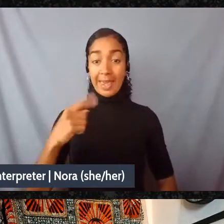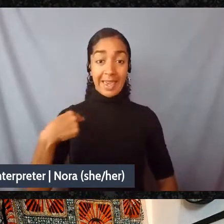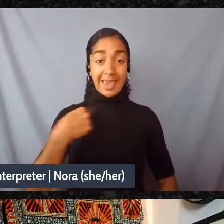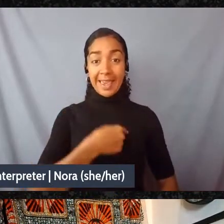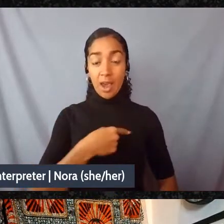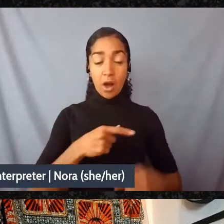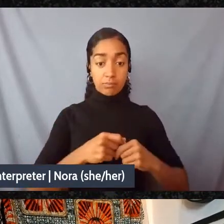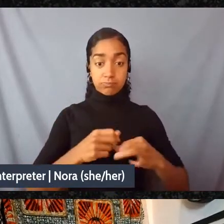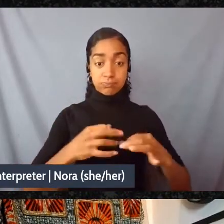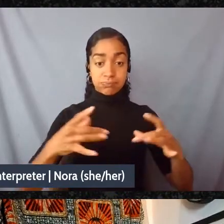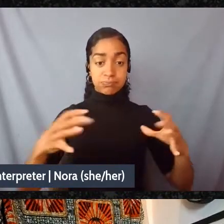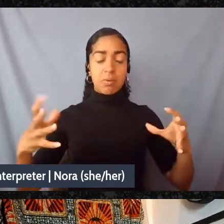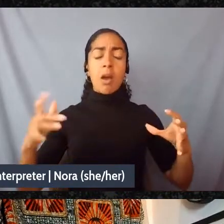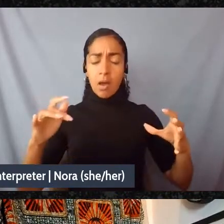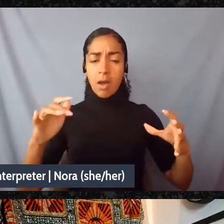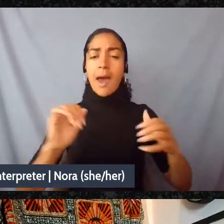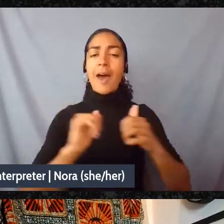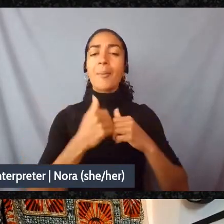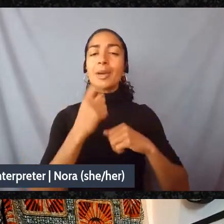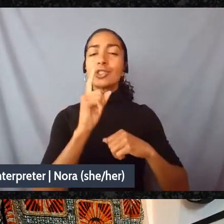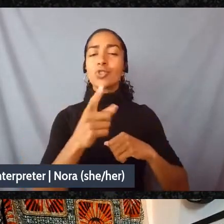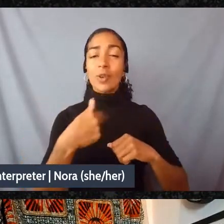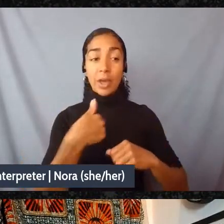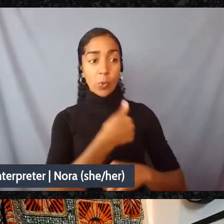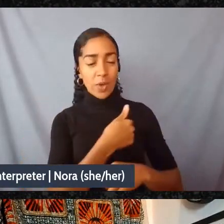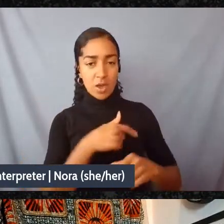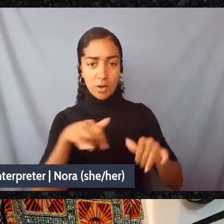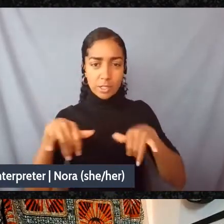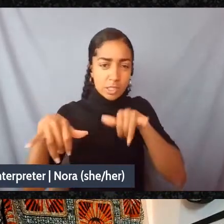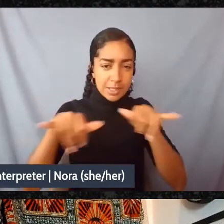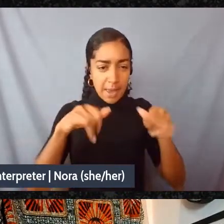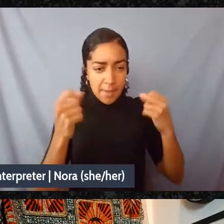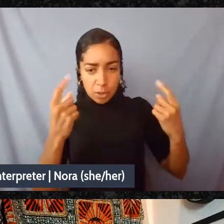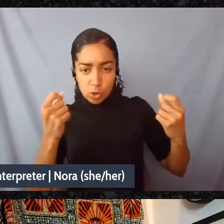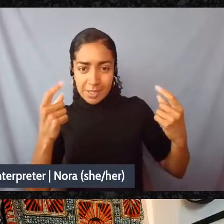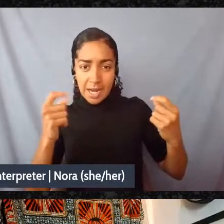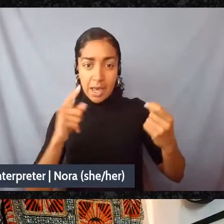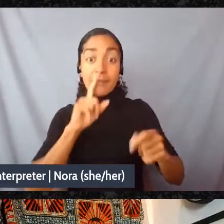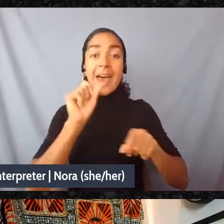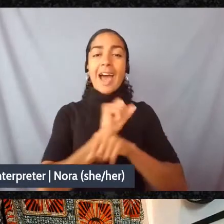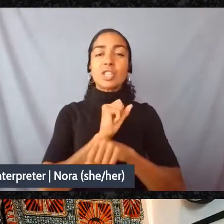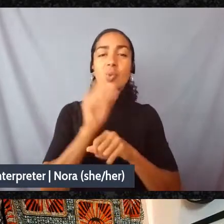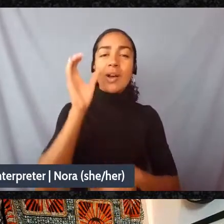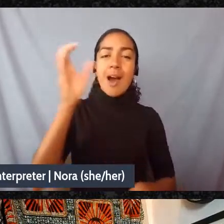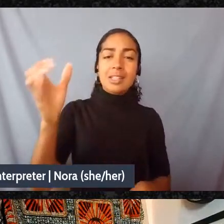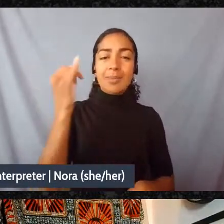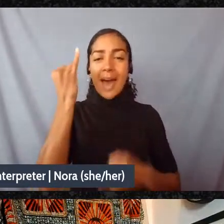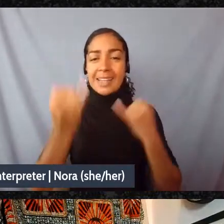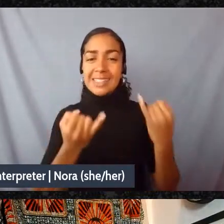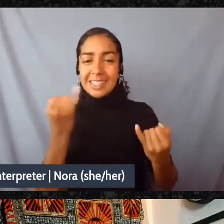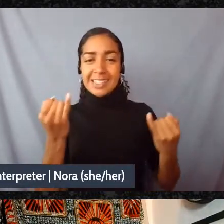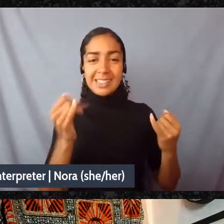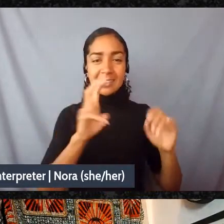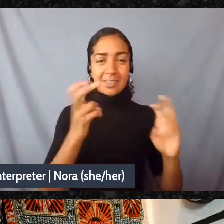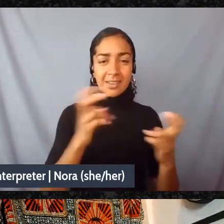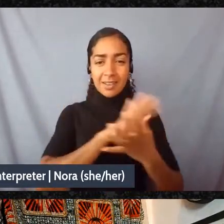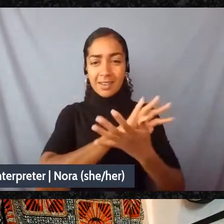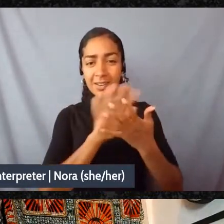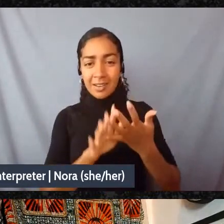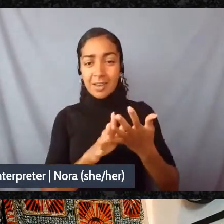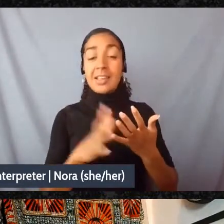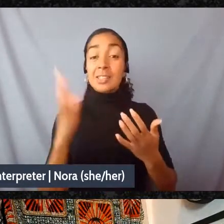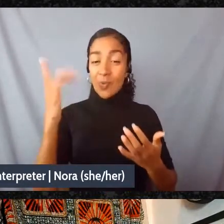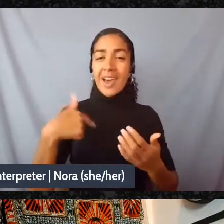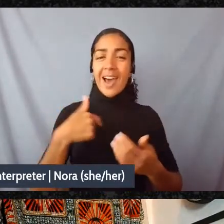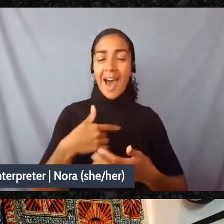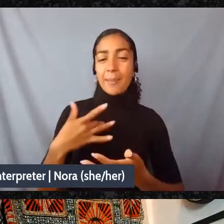actual ideas and a shared engagement of the actual ideas. This is one of the reasons like I write books as quickly as I can, as quickly